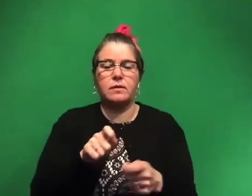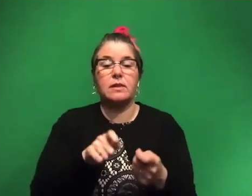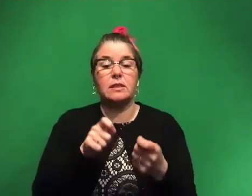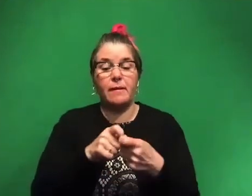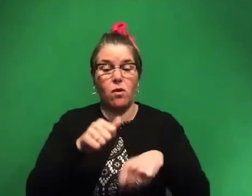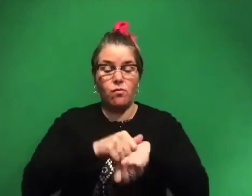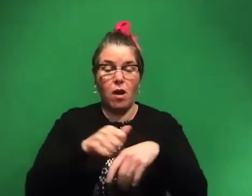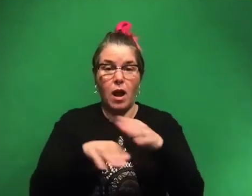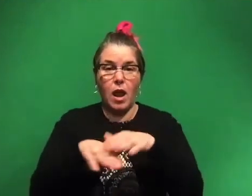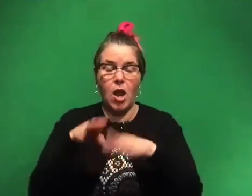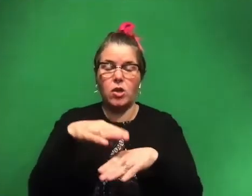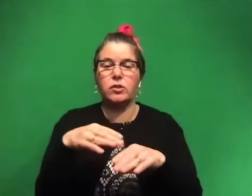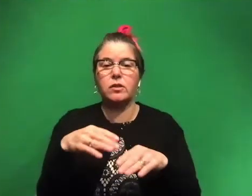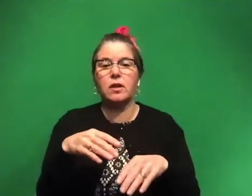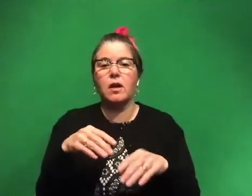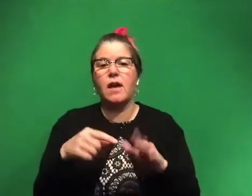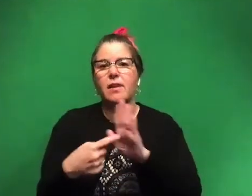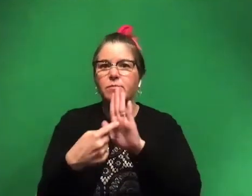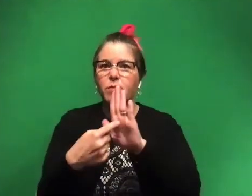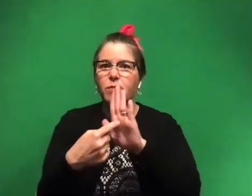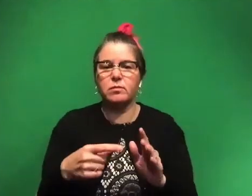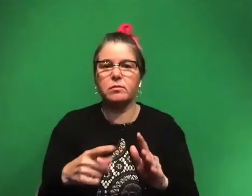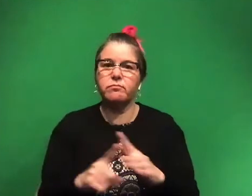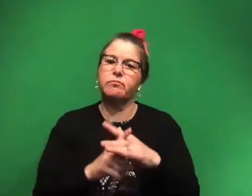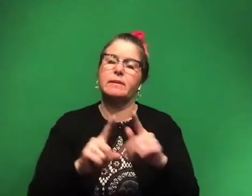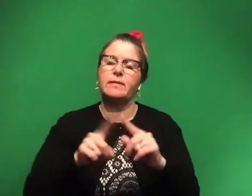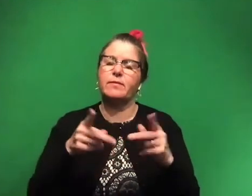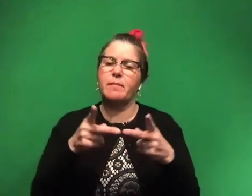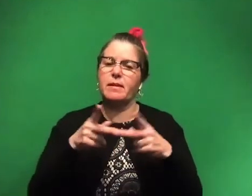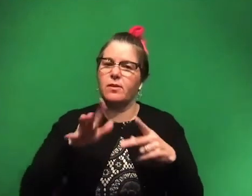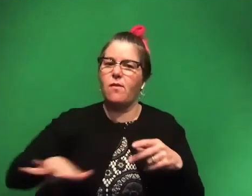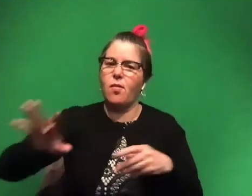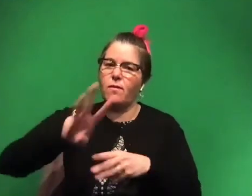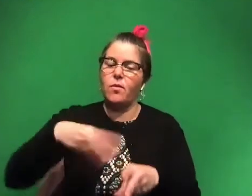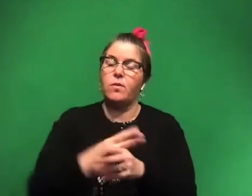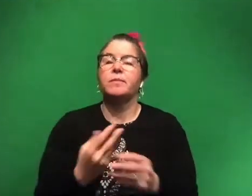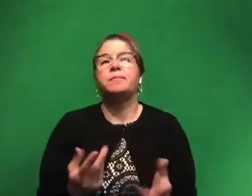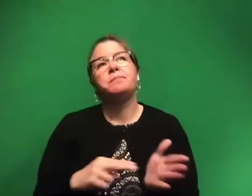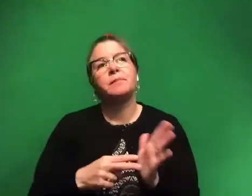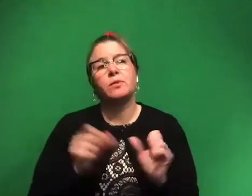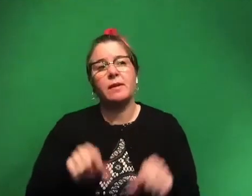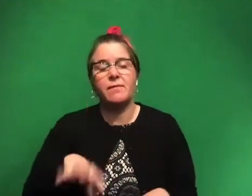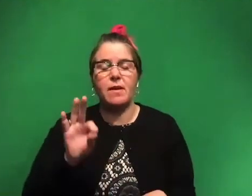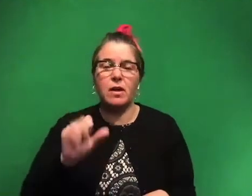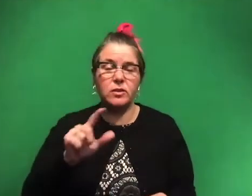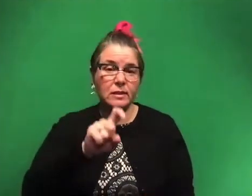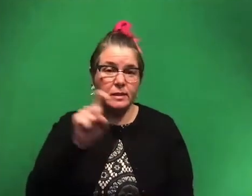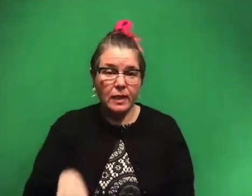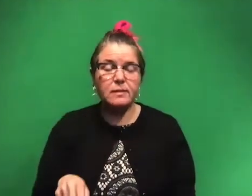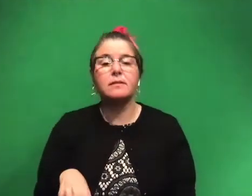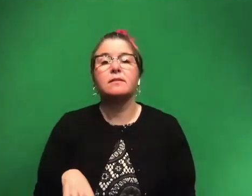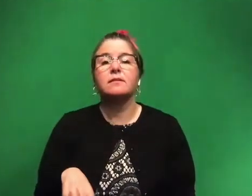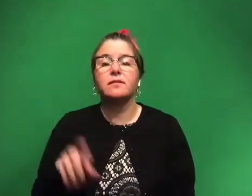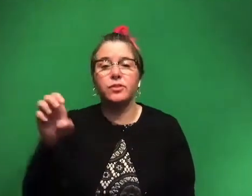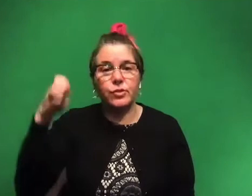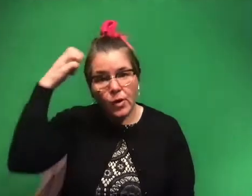are exposed in certain places all over the world. So you can find fossils in Texas, can find fossils in Europe,